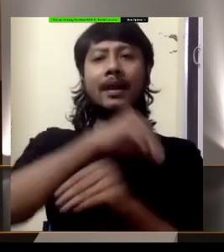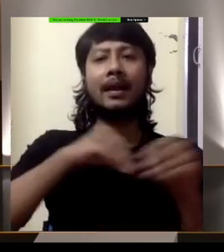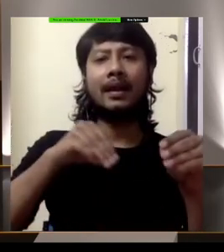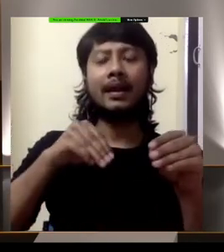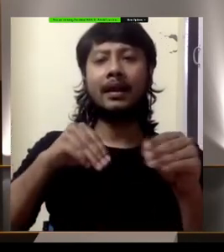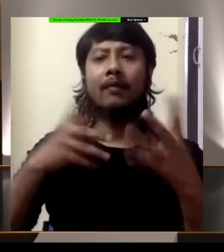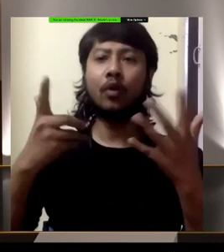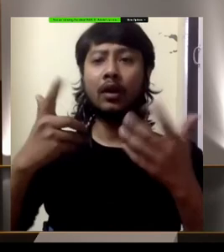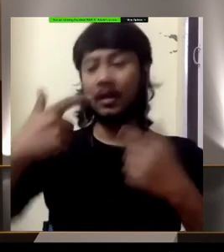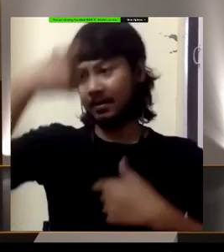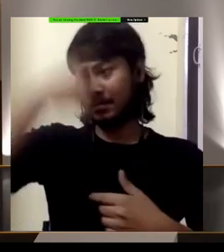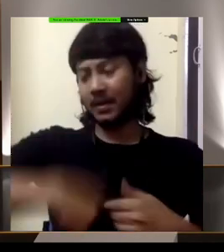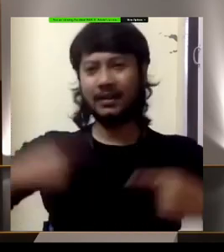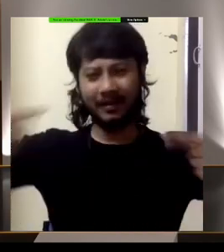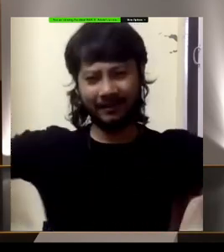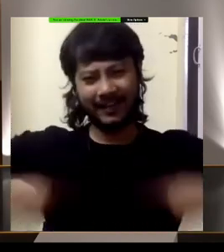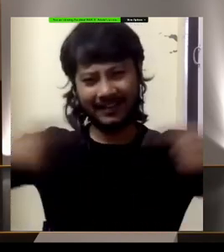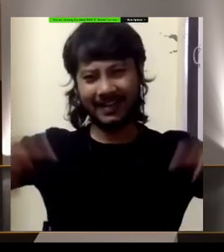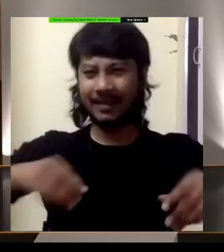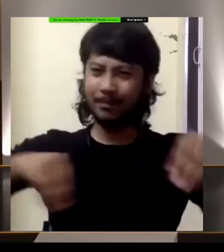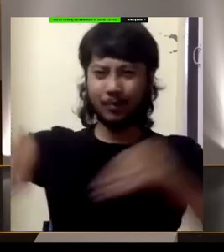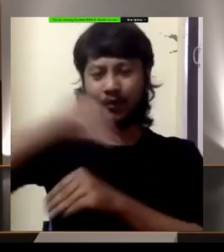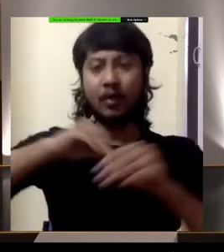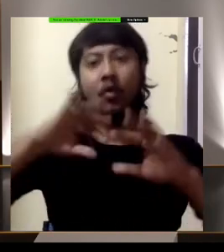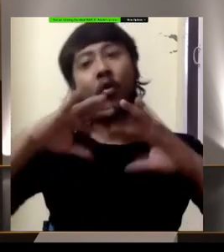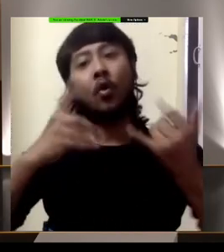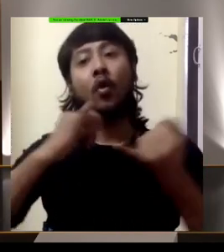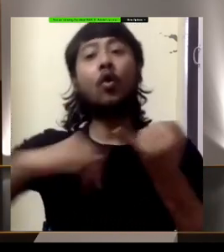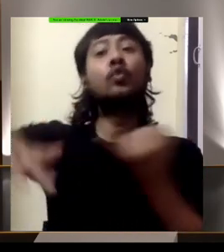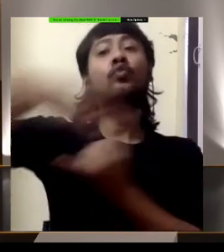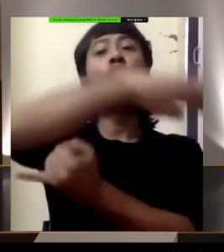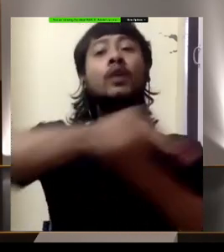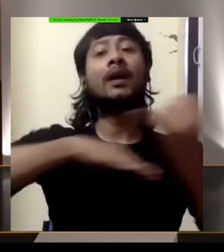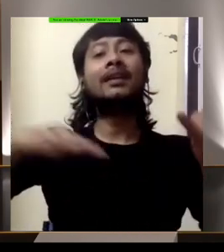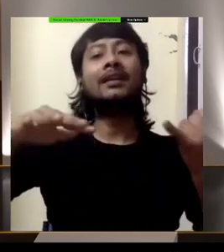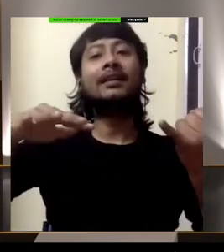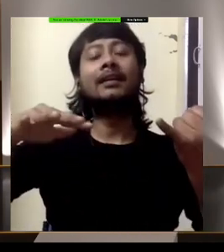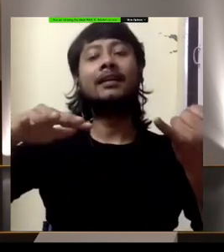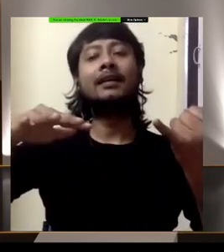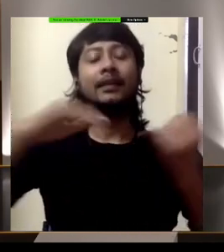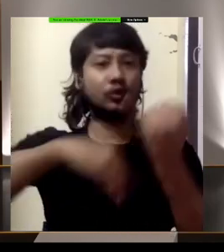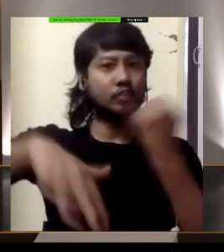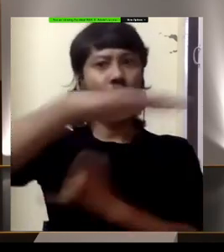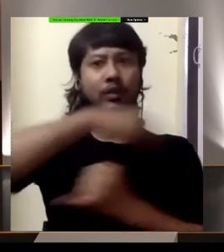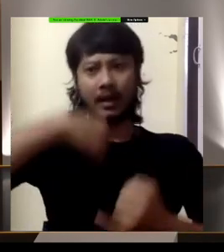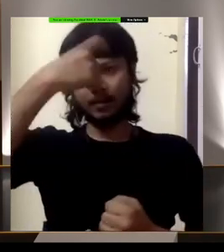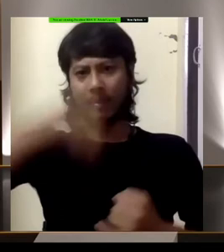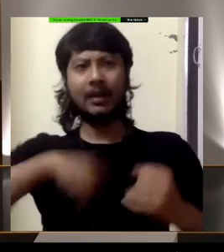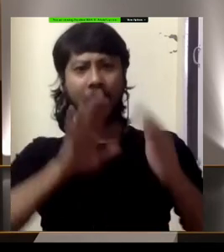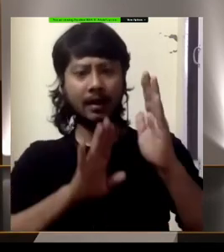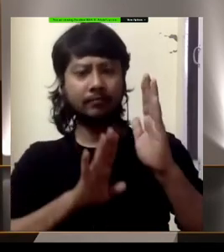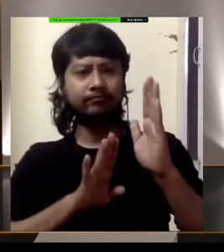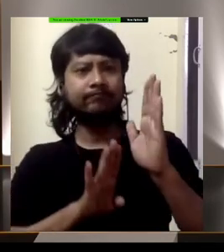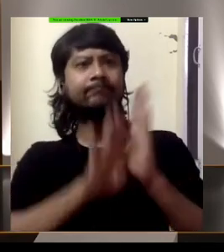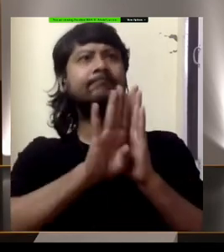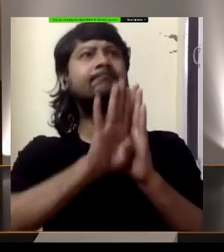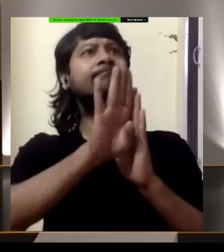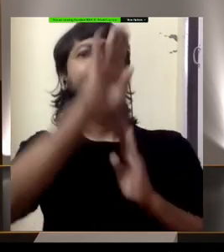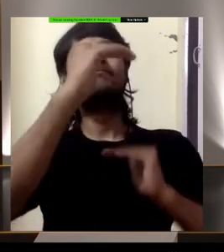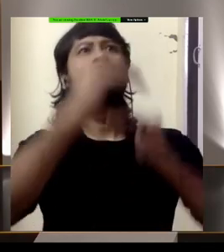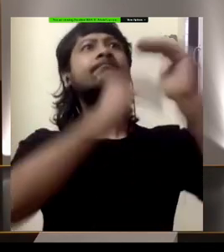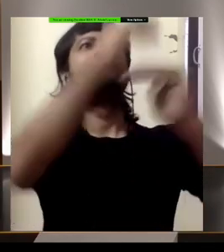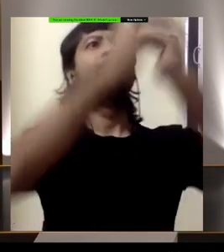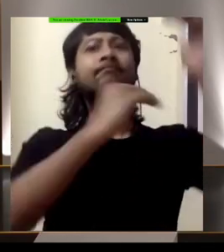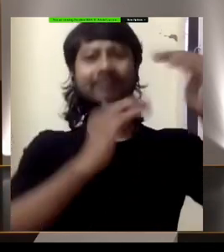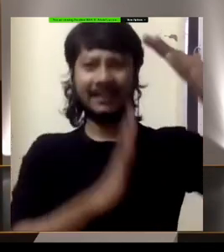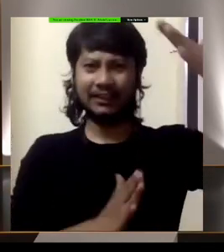issues, would it actually be of their benefit? Or is it, if you go back to the